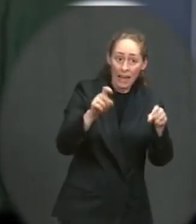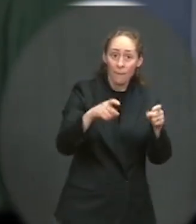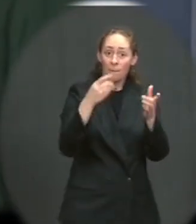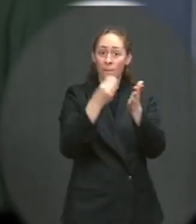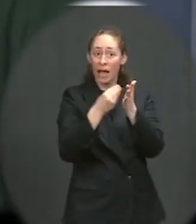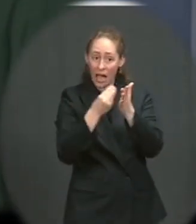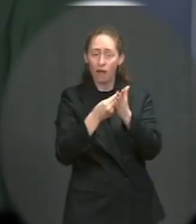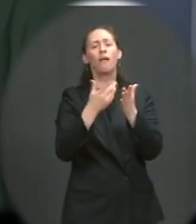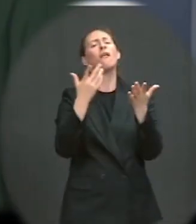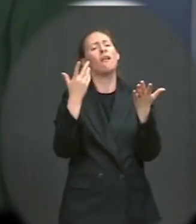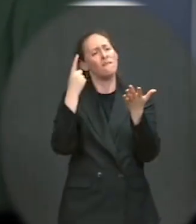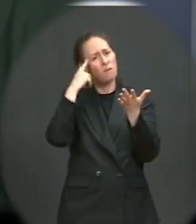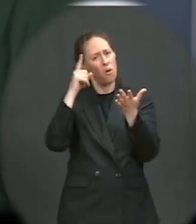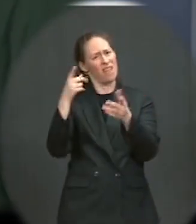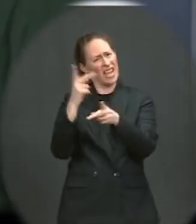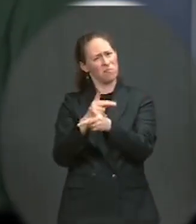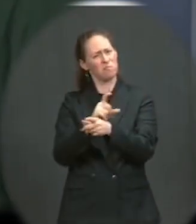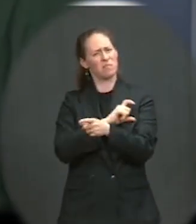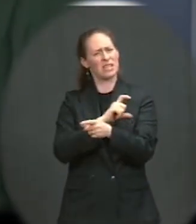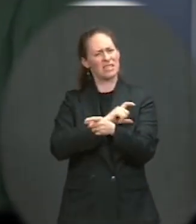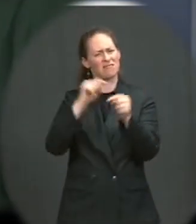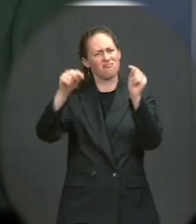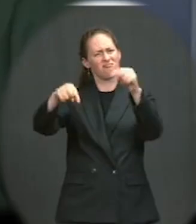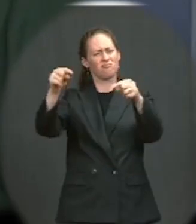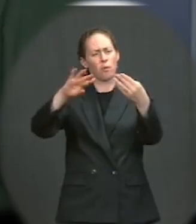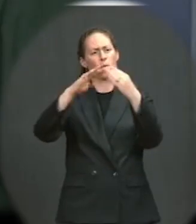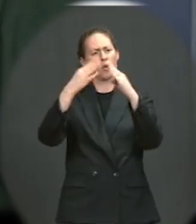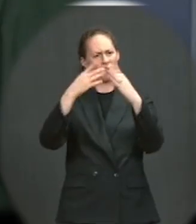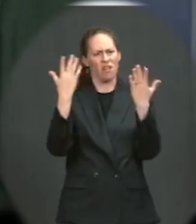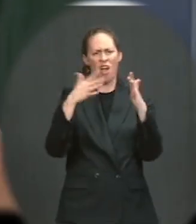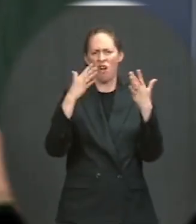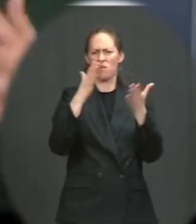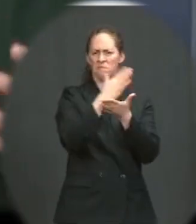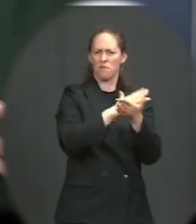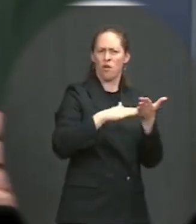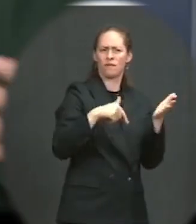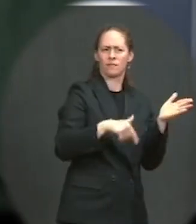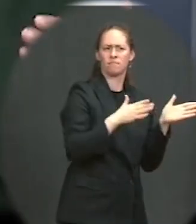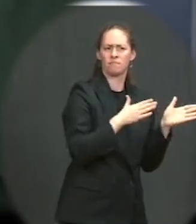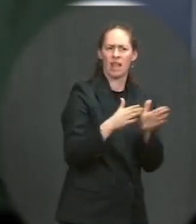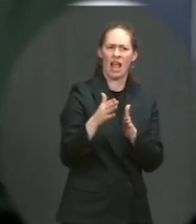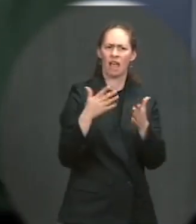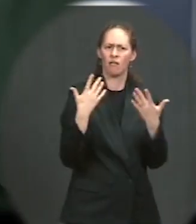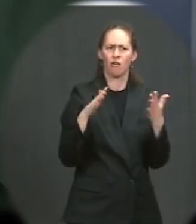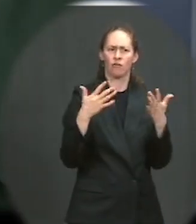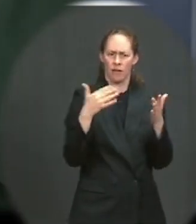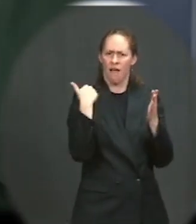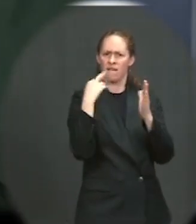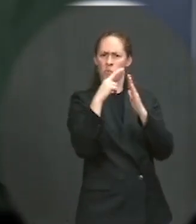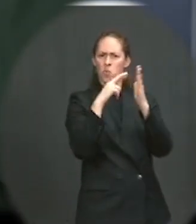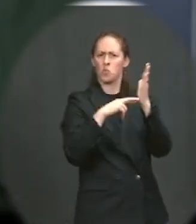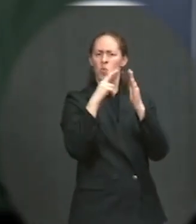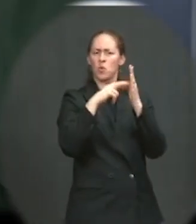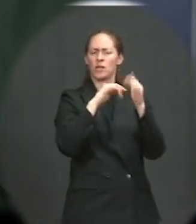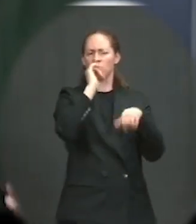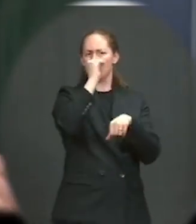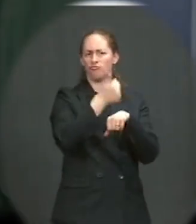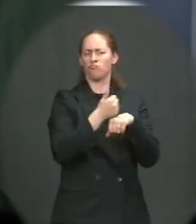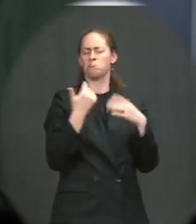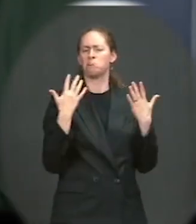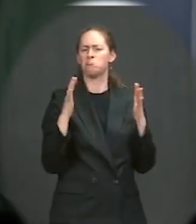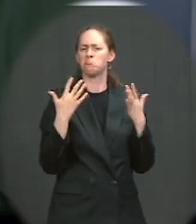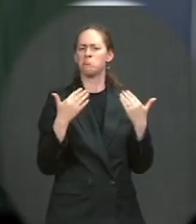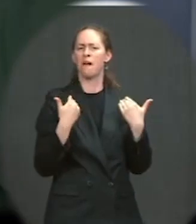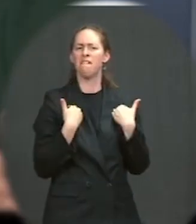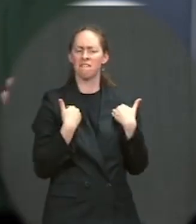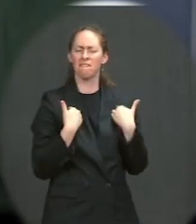in the parameters of the spending. And that is something that a number of communities, as I outlined at the beginning, did take the steps